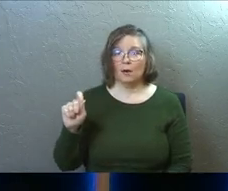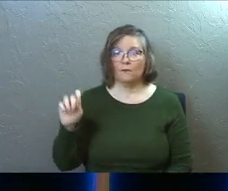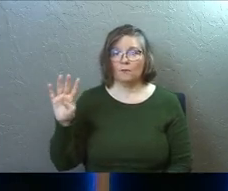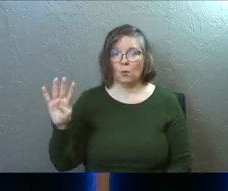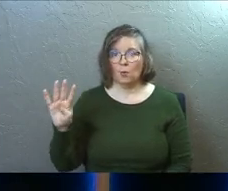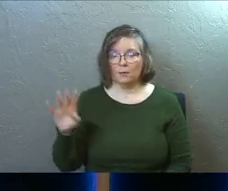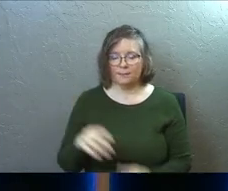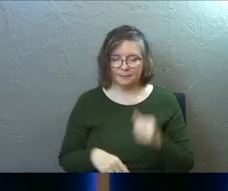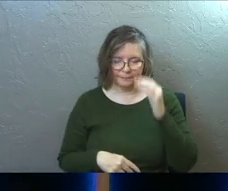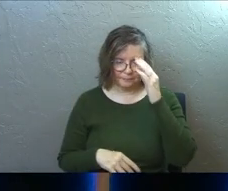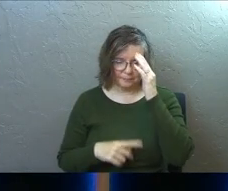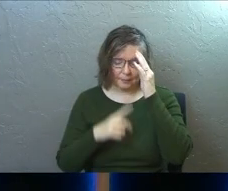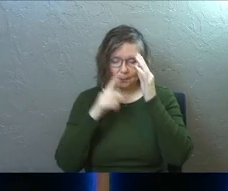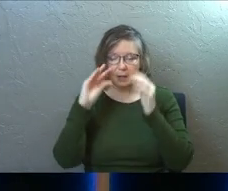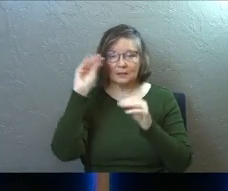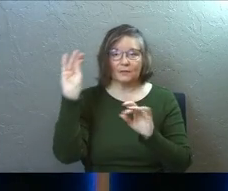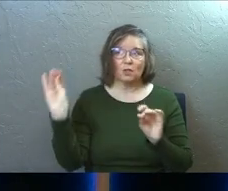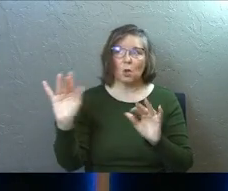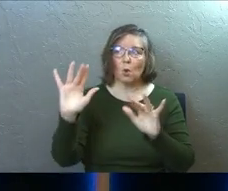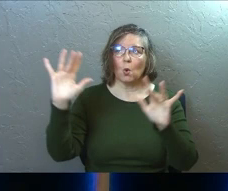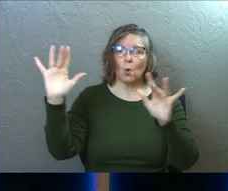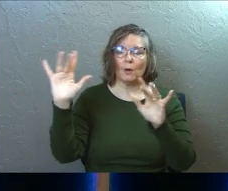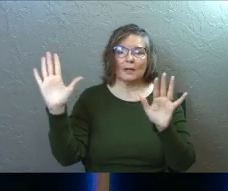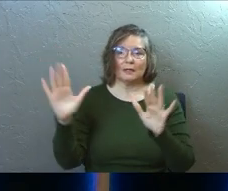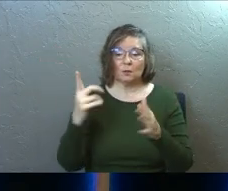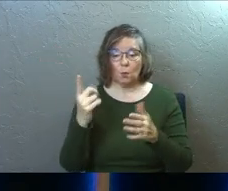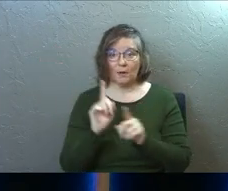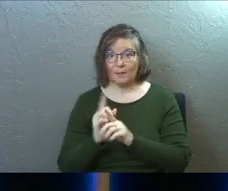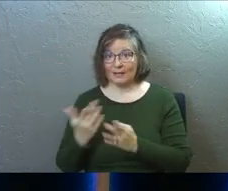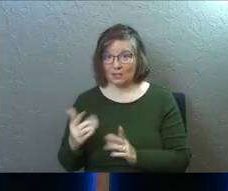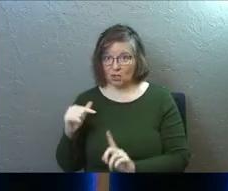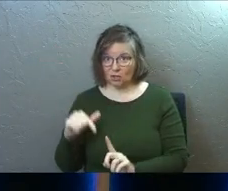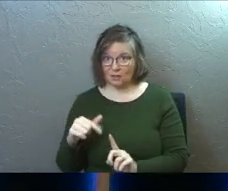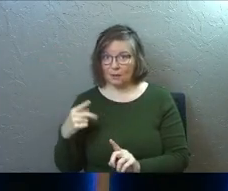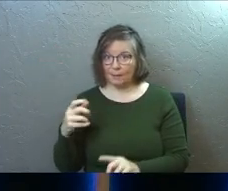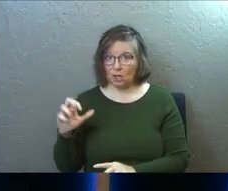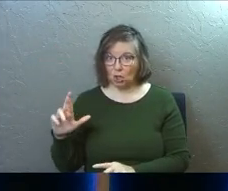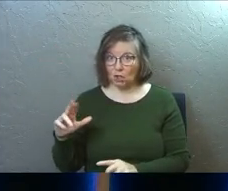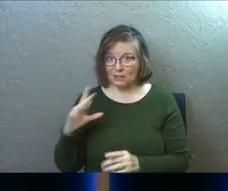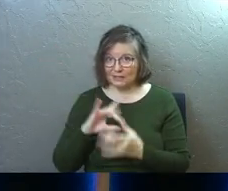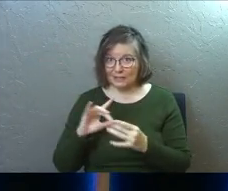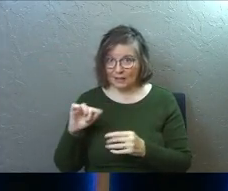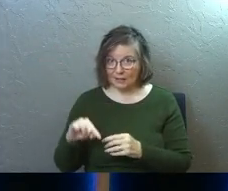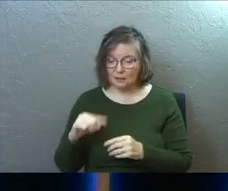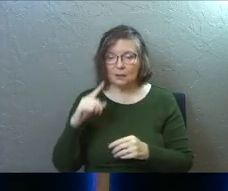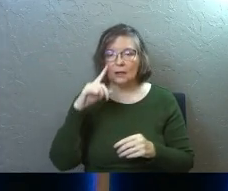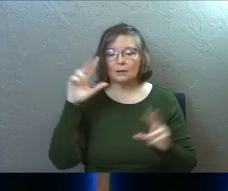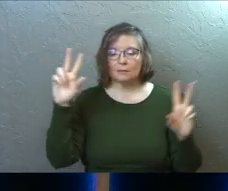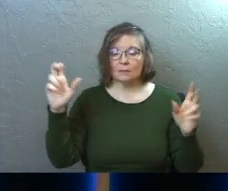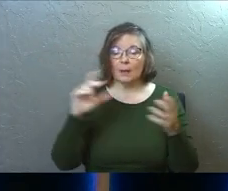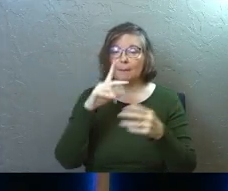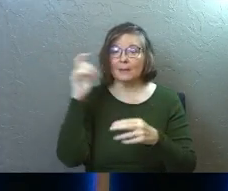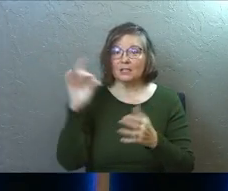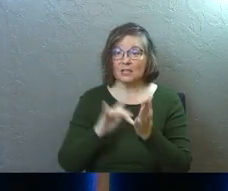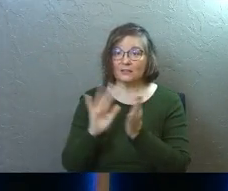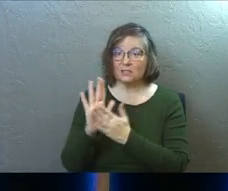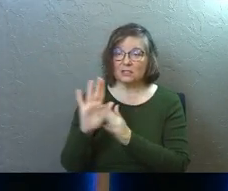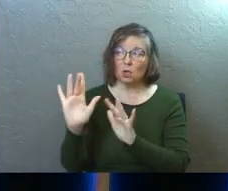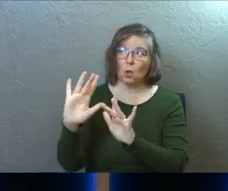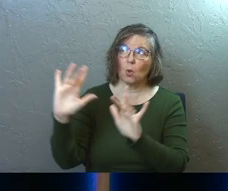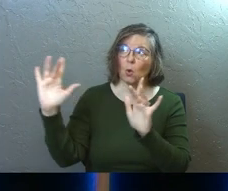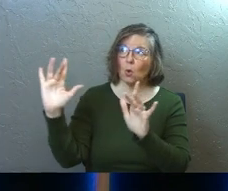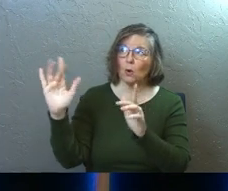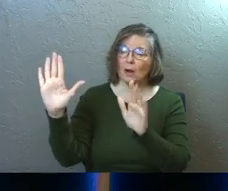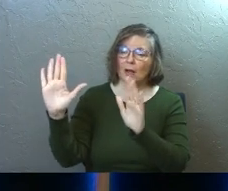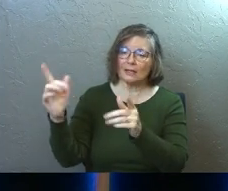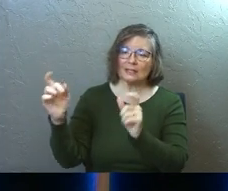this and because of his glory and excellence. So this is one of the apostles right here, Peter, because of Jesus glory and excellence, he